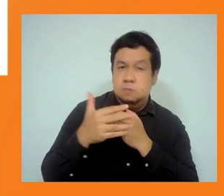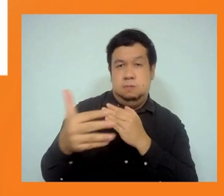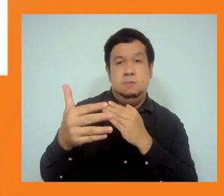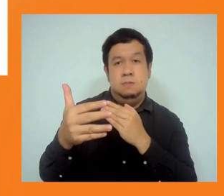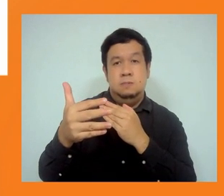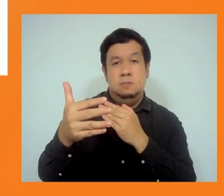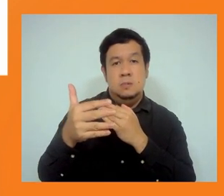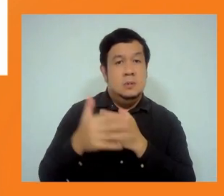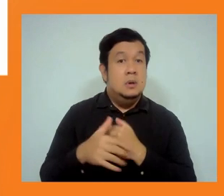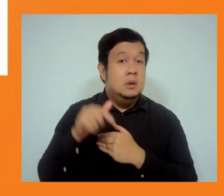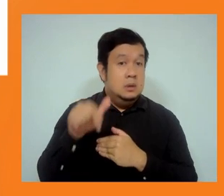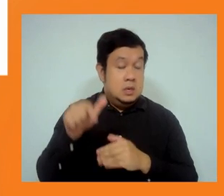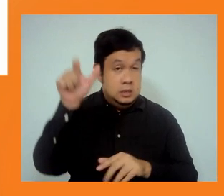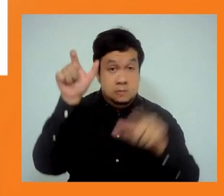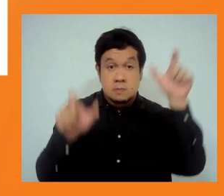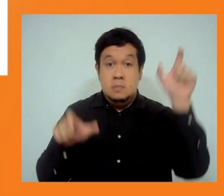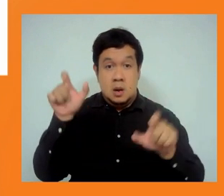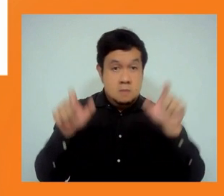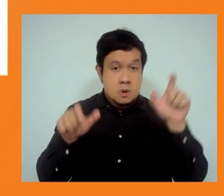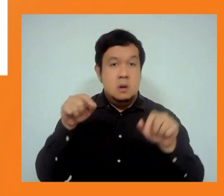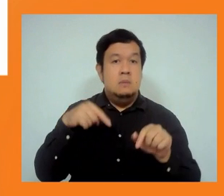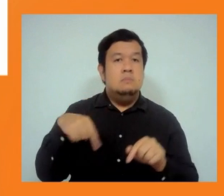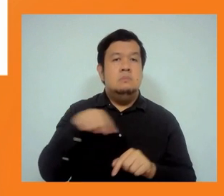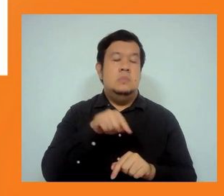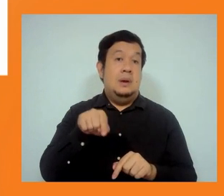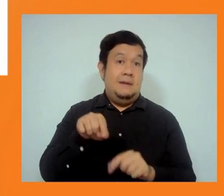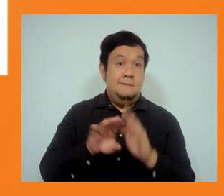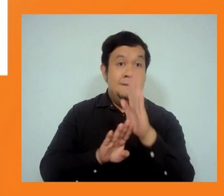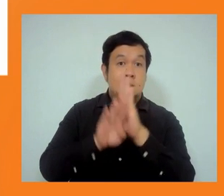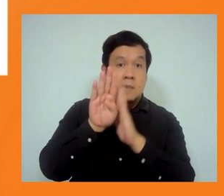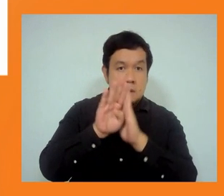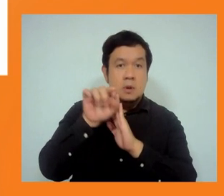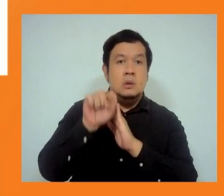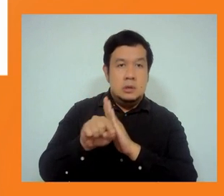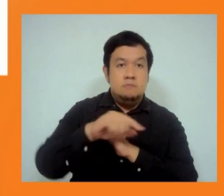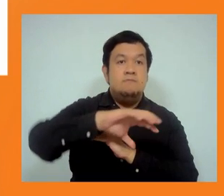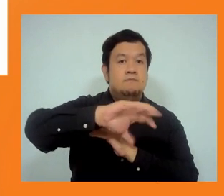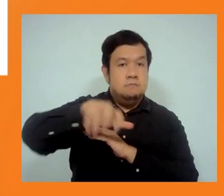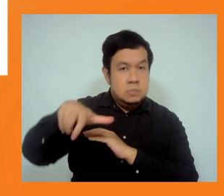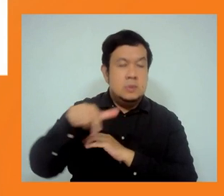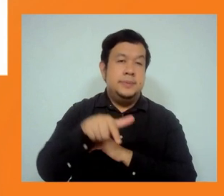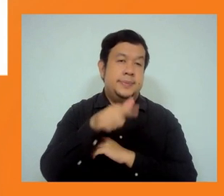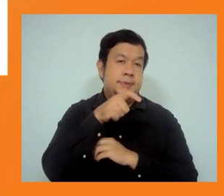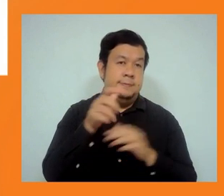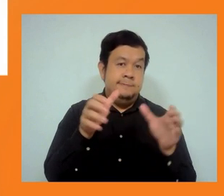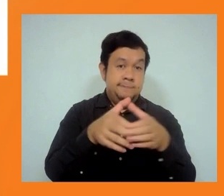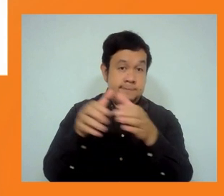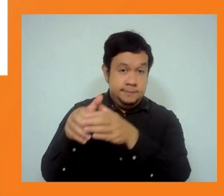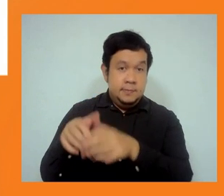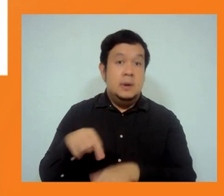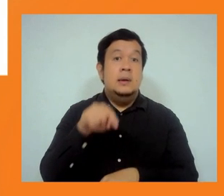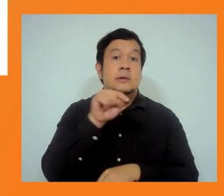developing member country, so I'm more interested about the the the these kind of issues. I think